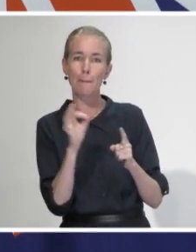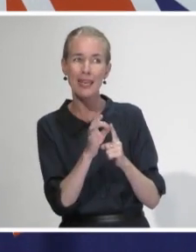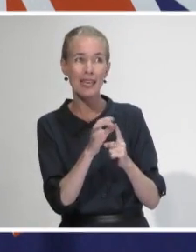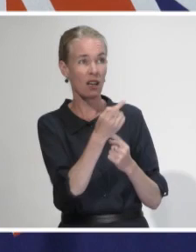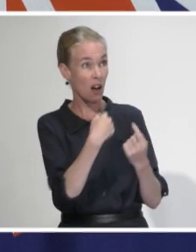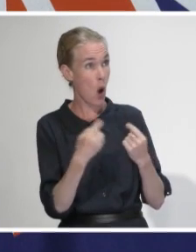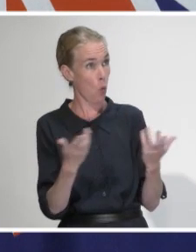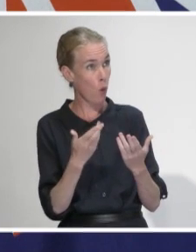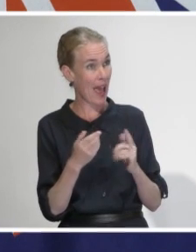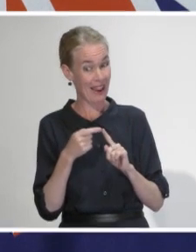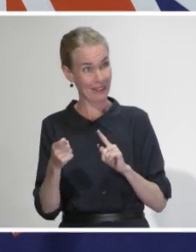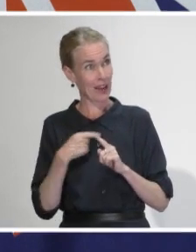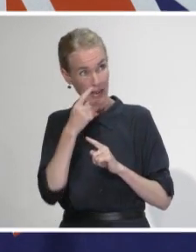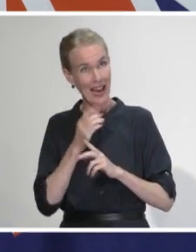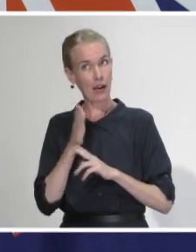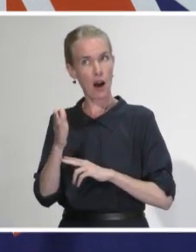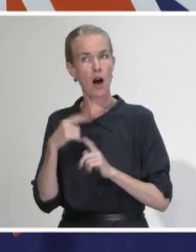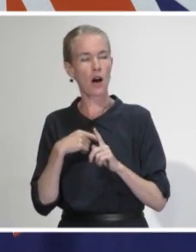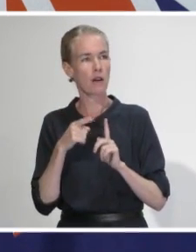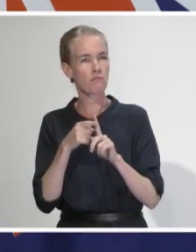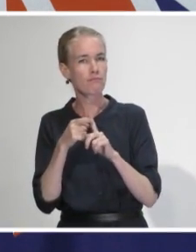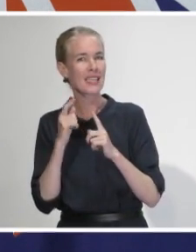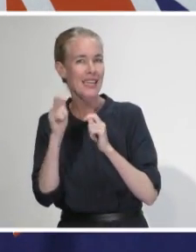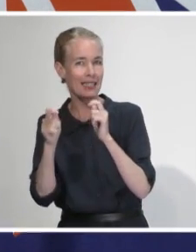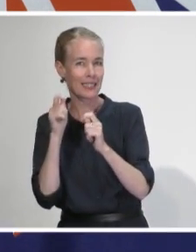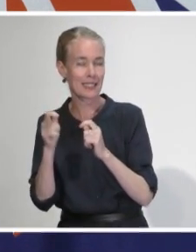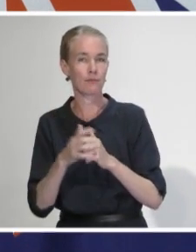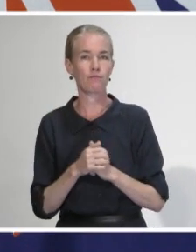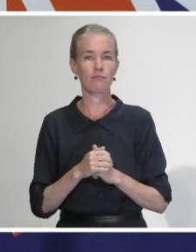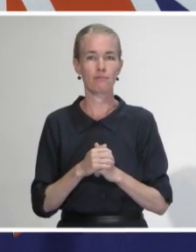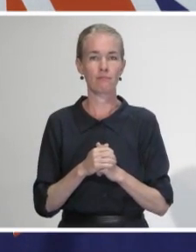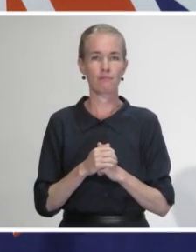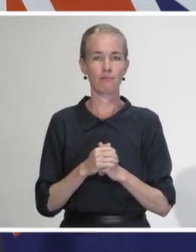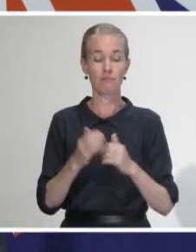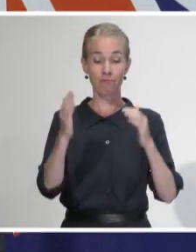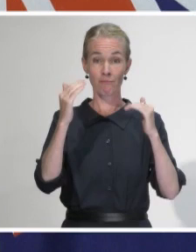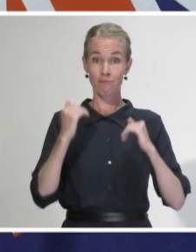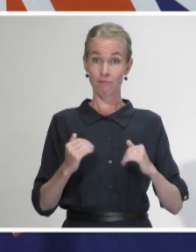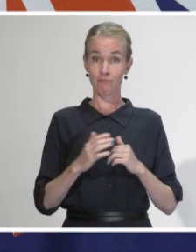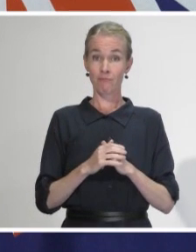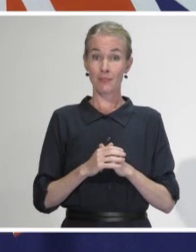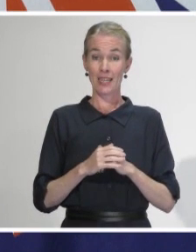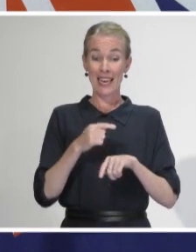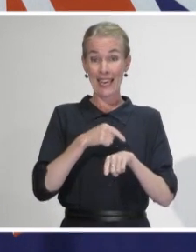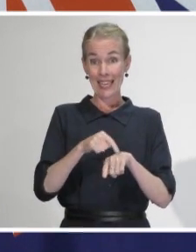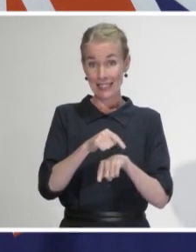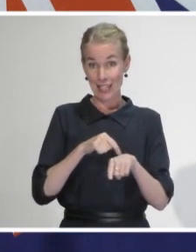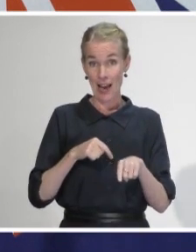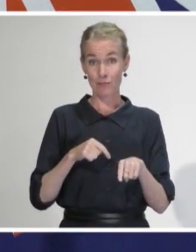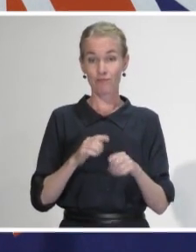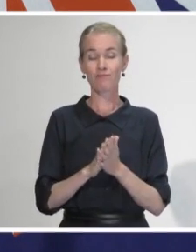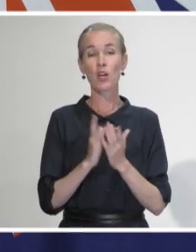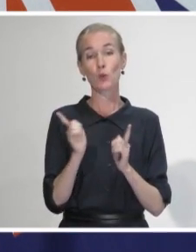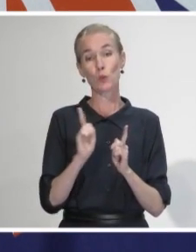community-based assessment centre. Finally, a message around Easter. As I said earlier, and as you will all know, it's Easter Sunday,